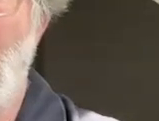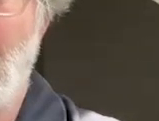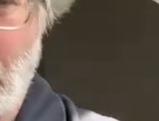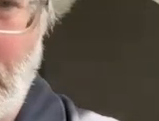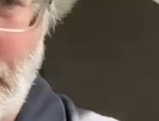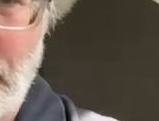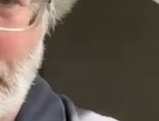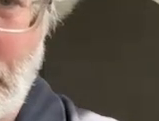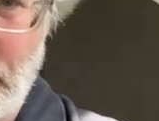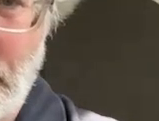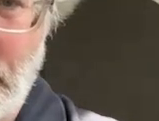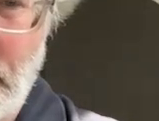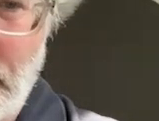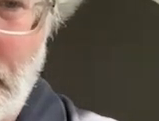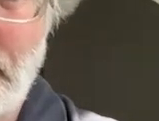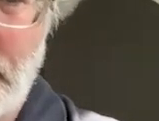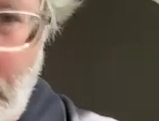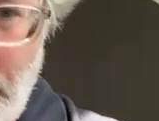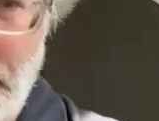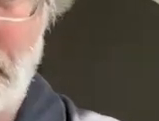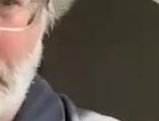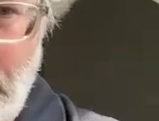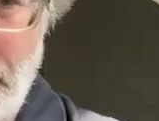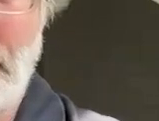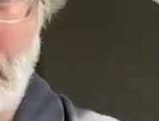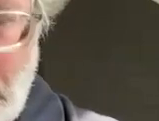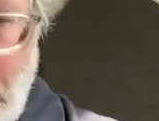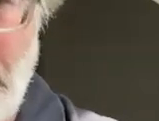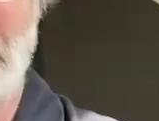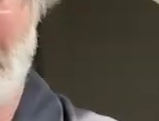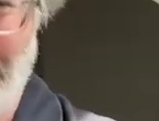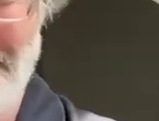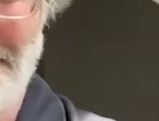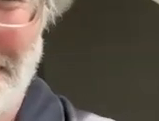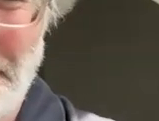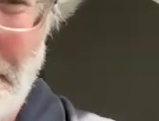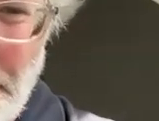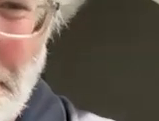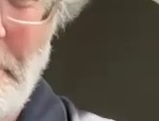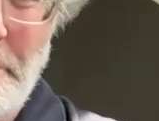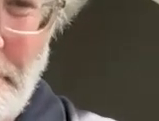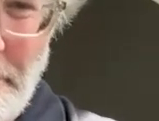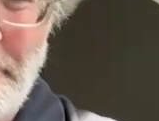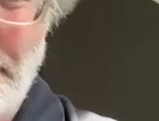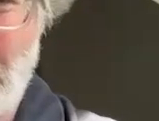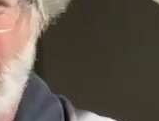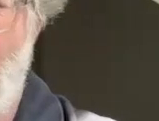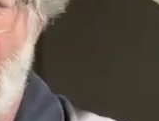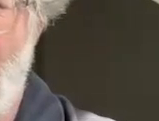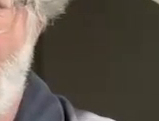um which is the outside of your office the green space hopefully you have some outside of your office if indeed people are coming to the office